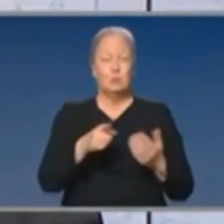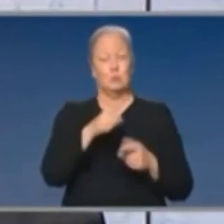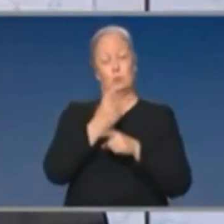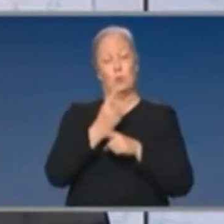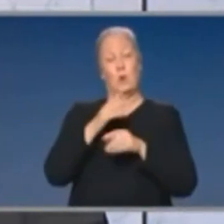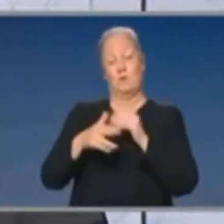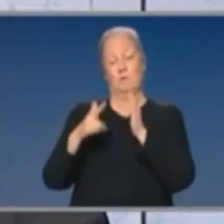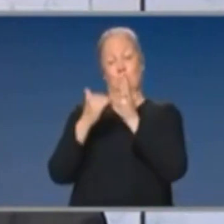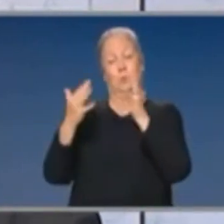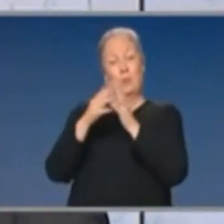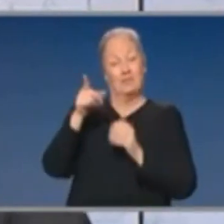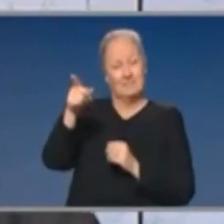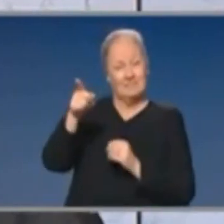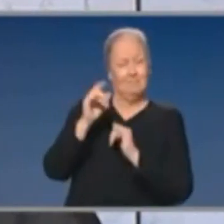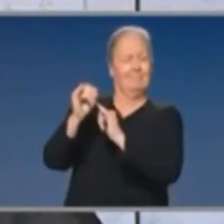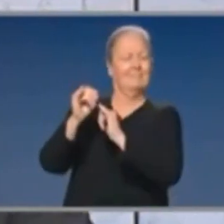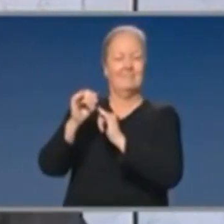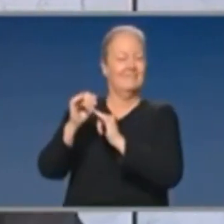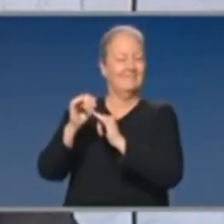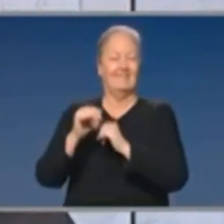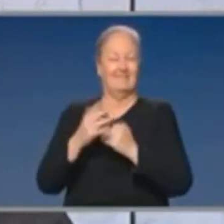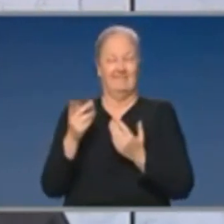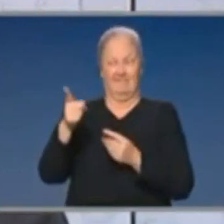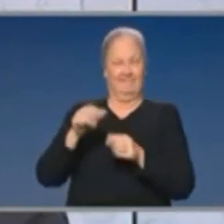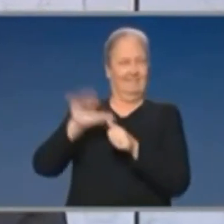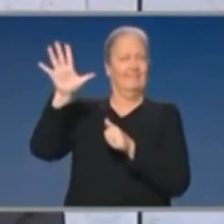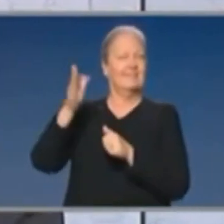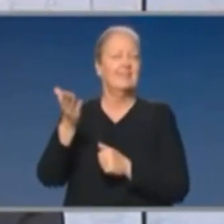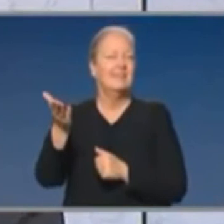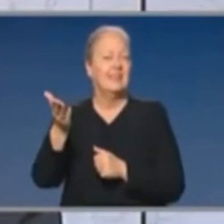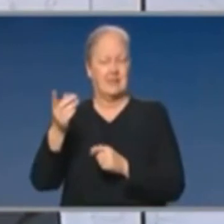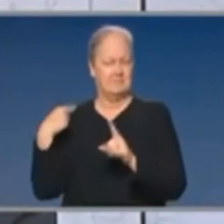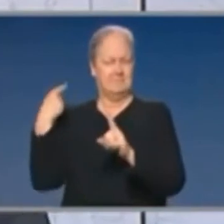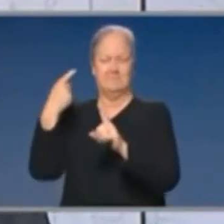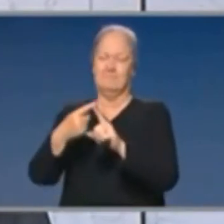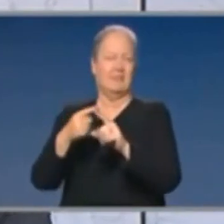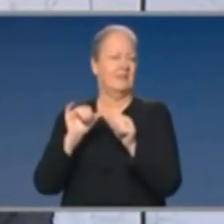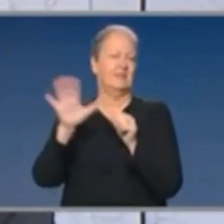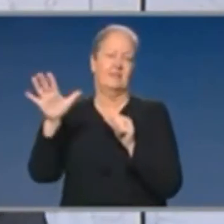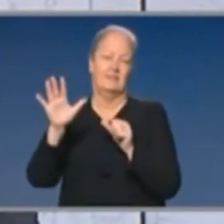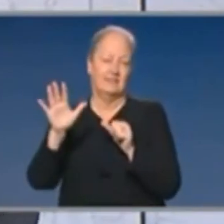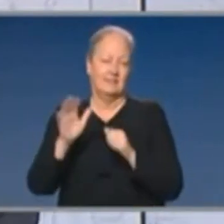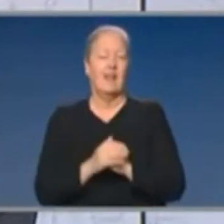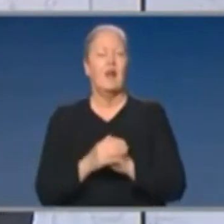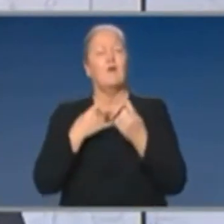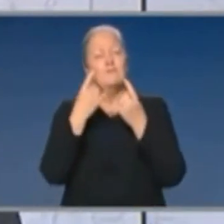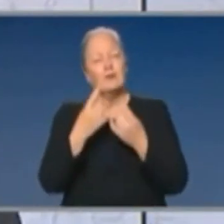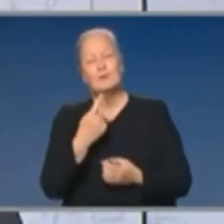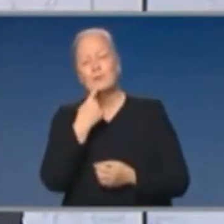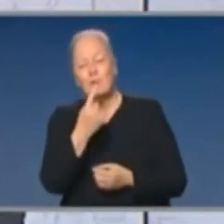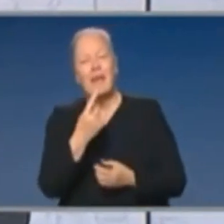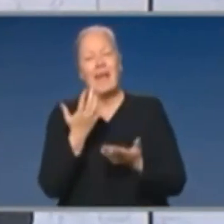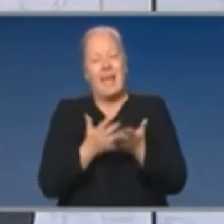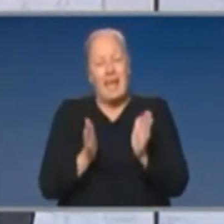I think, just a matter of record. I think those things speak for themselves. That's why I have highlighted the issue of